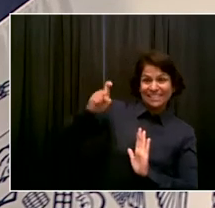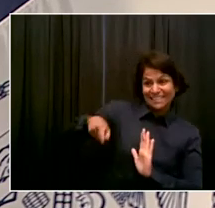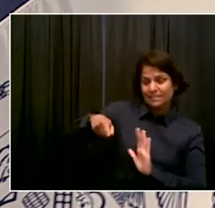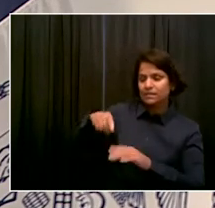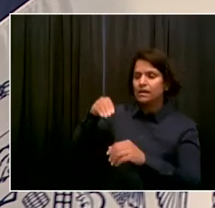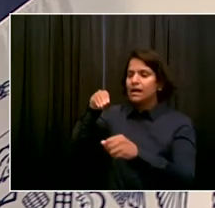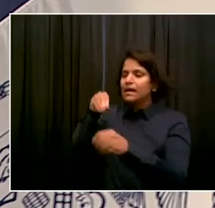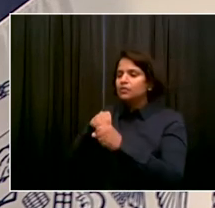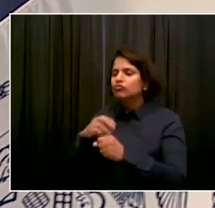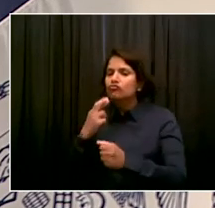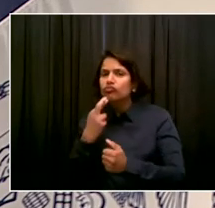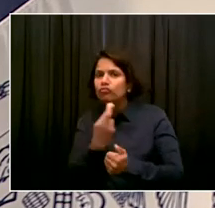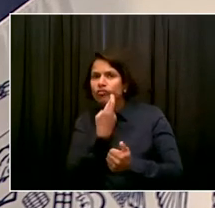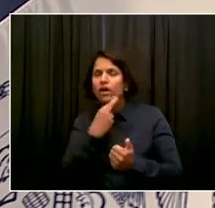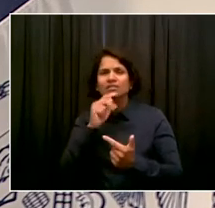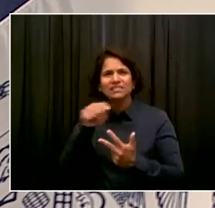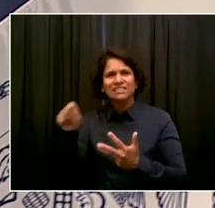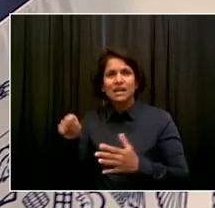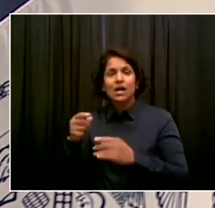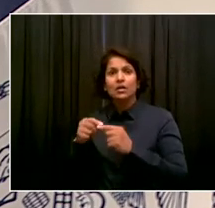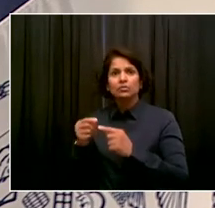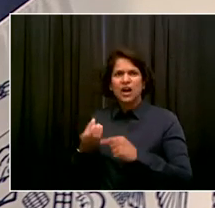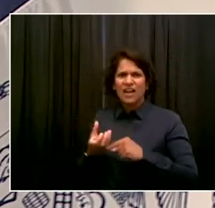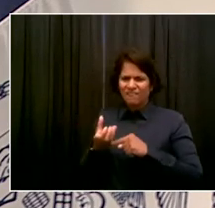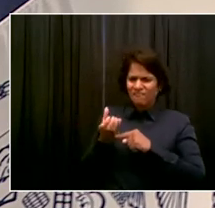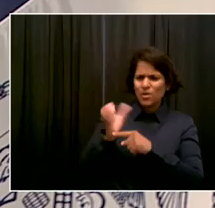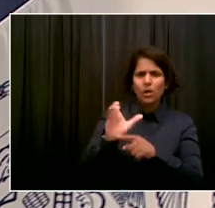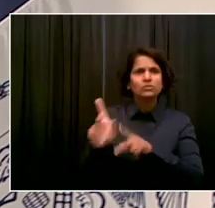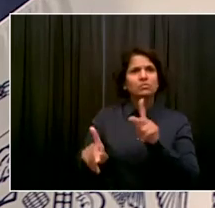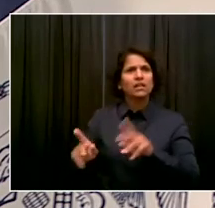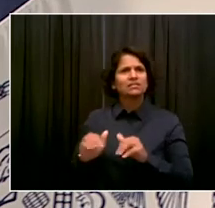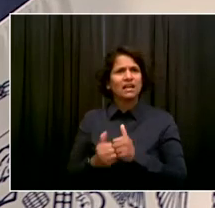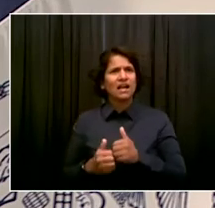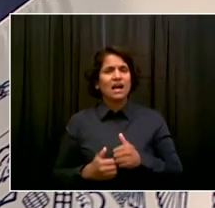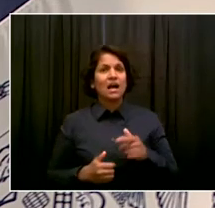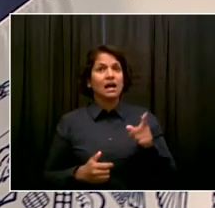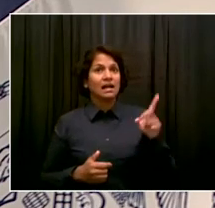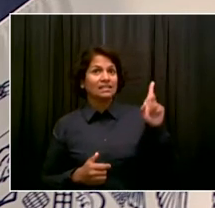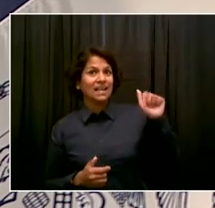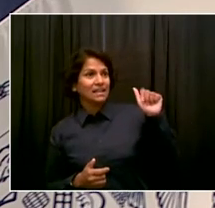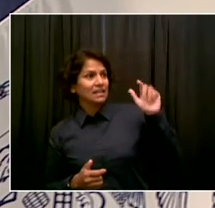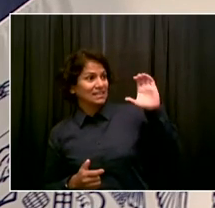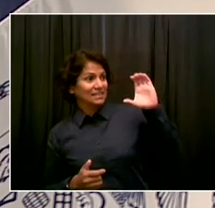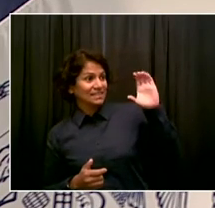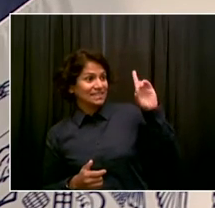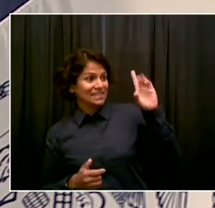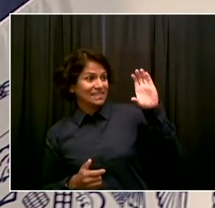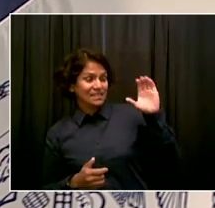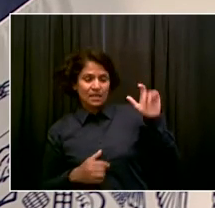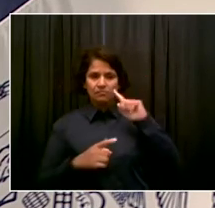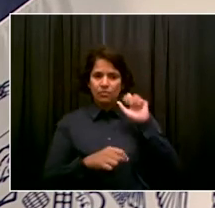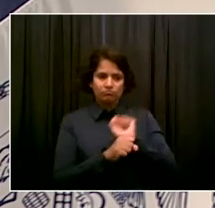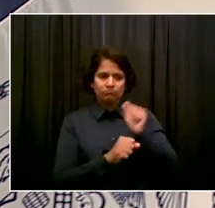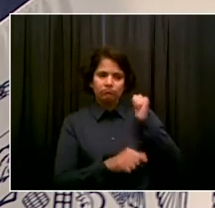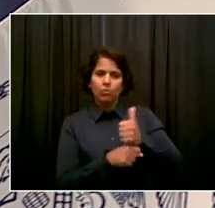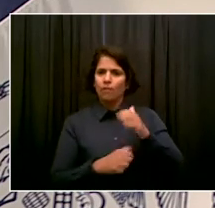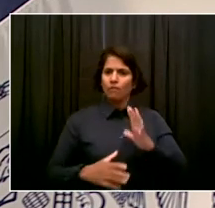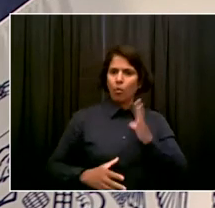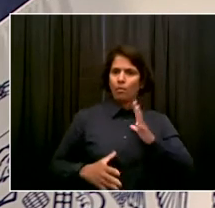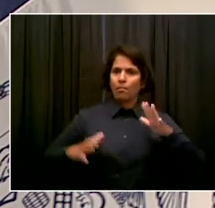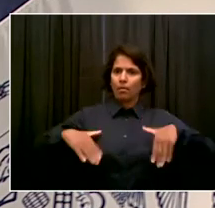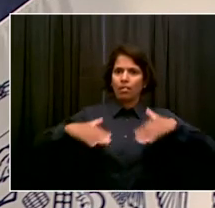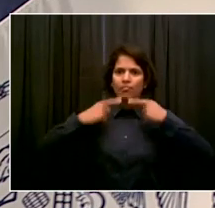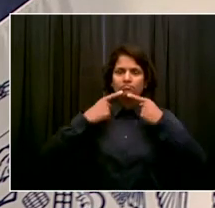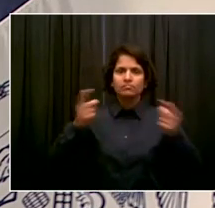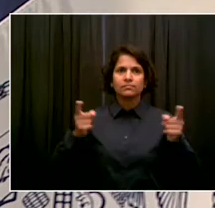full FDA approval? Derek, really fair question. But I'll tell you, we got a very clear message from the U.S. Department of